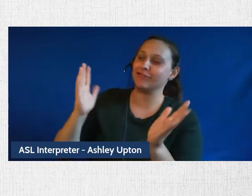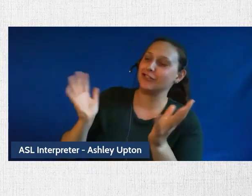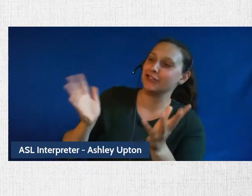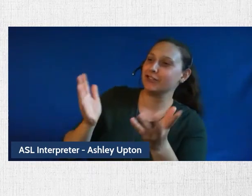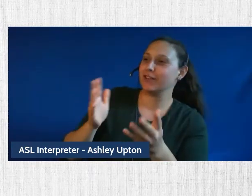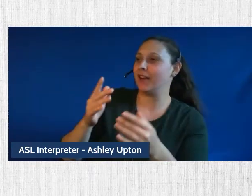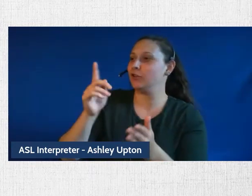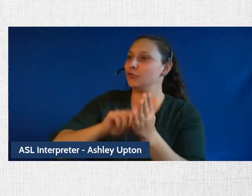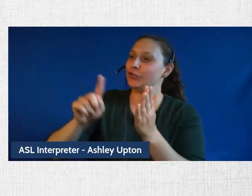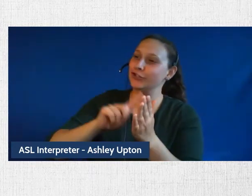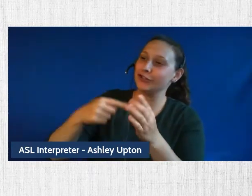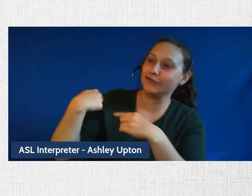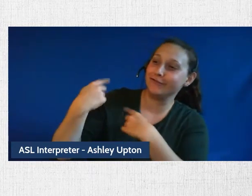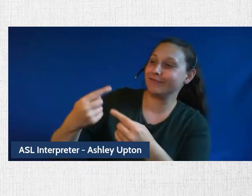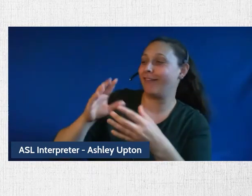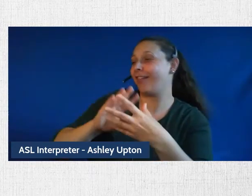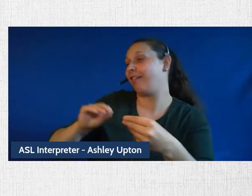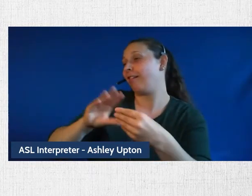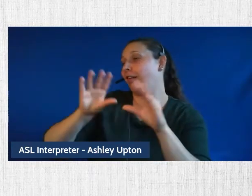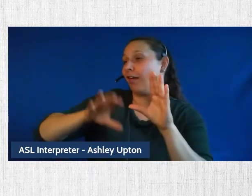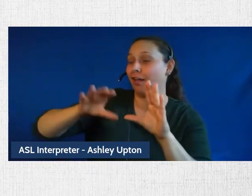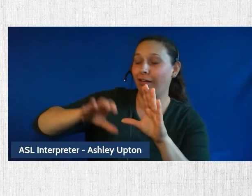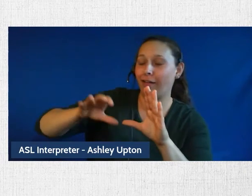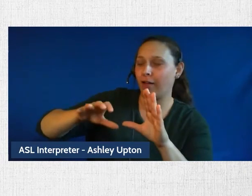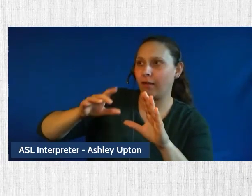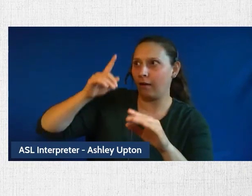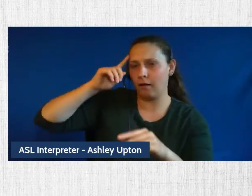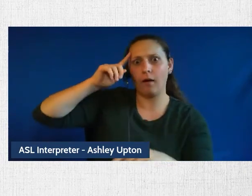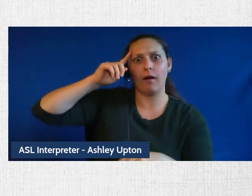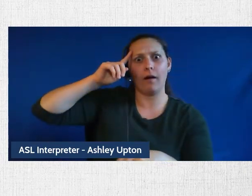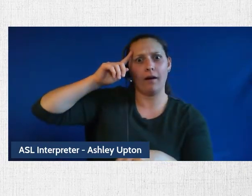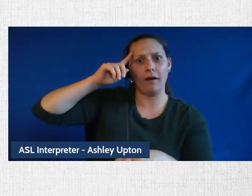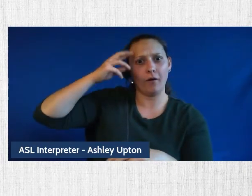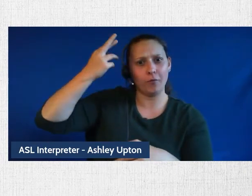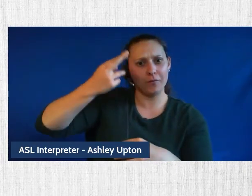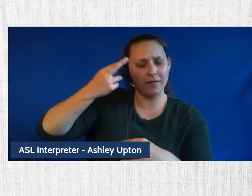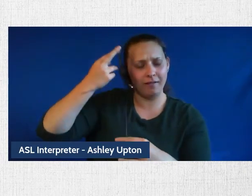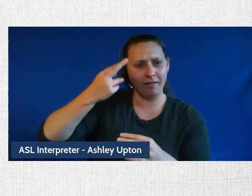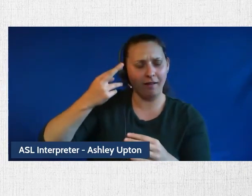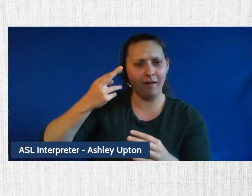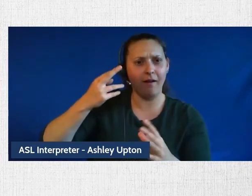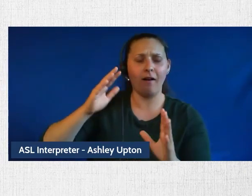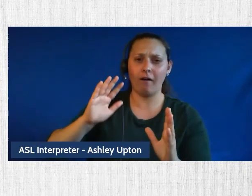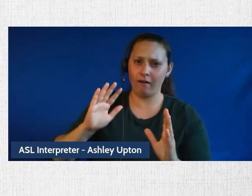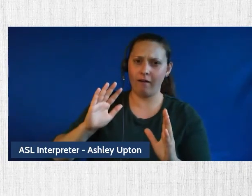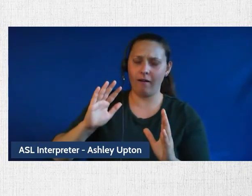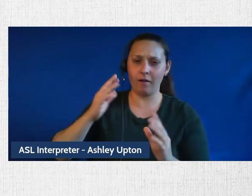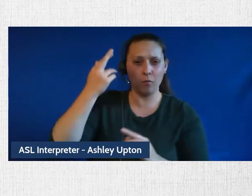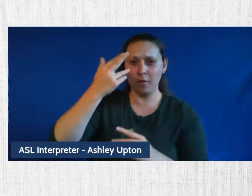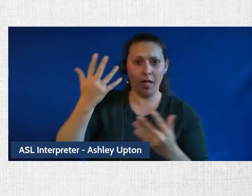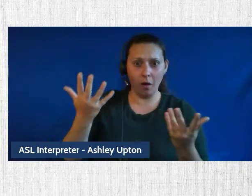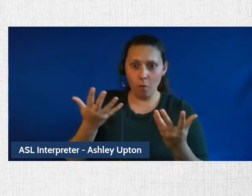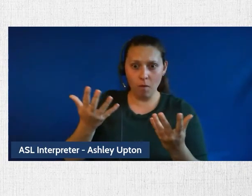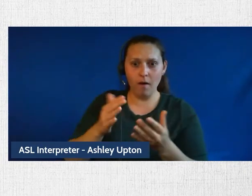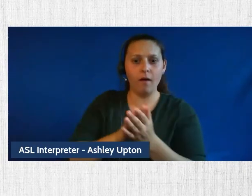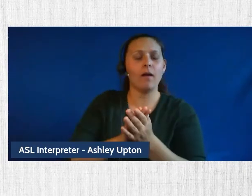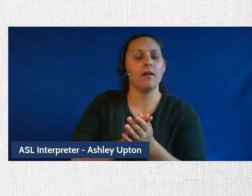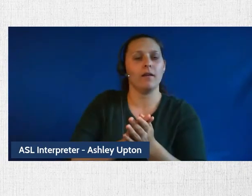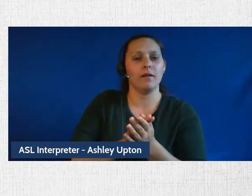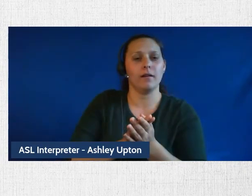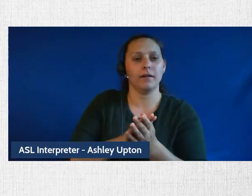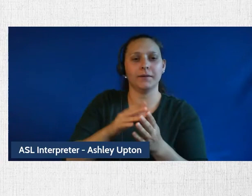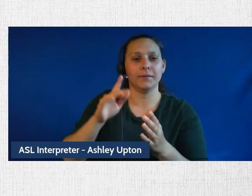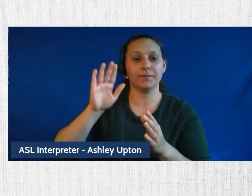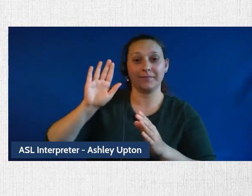paths. And we kind of had a light bulb moment. What we realized was we were working on